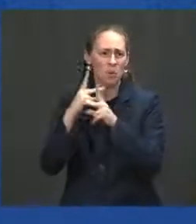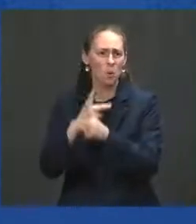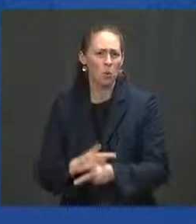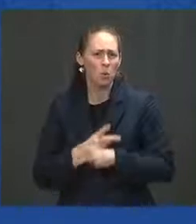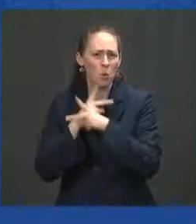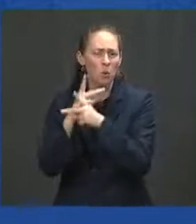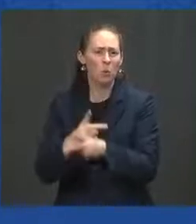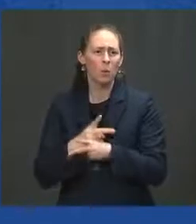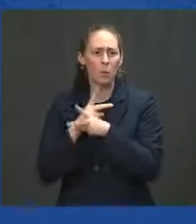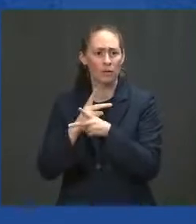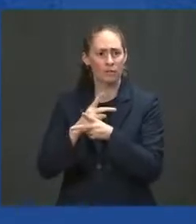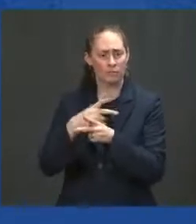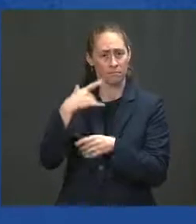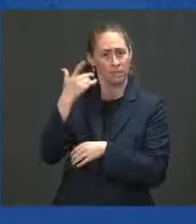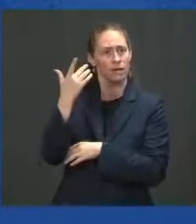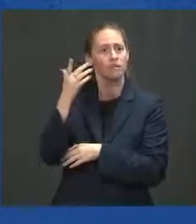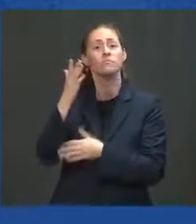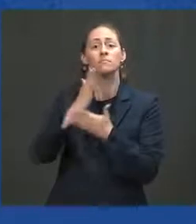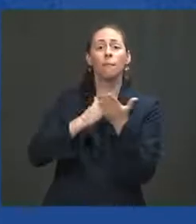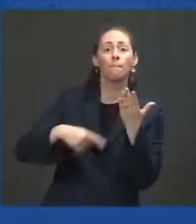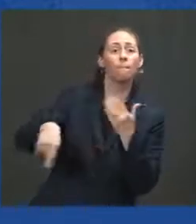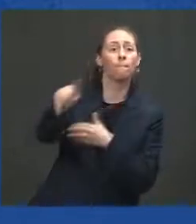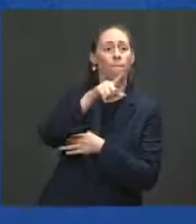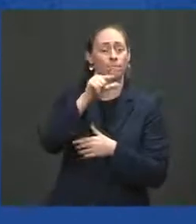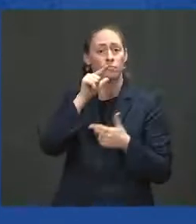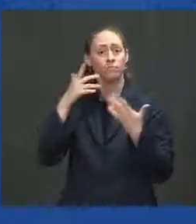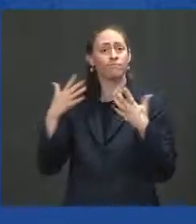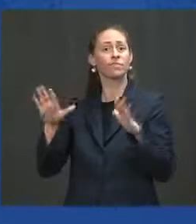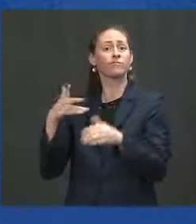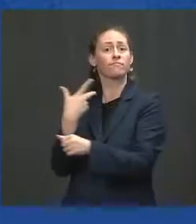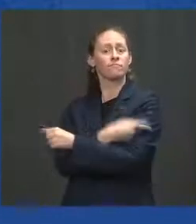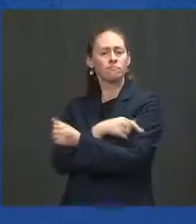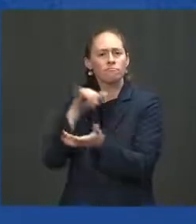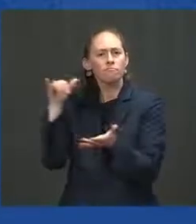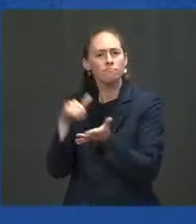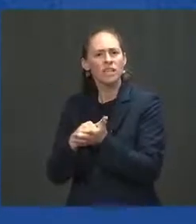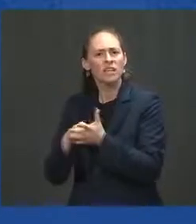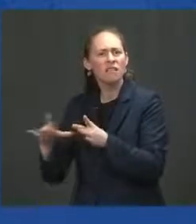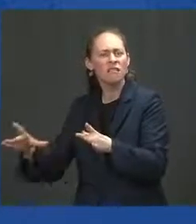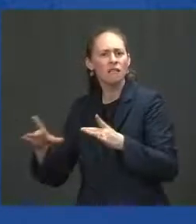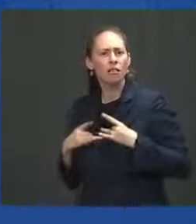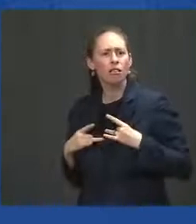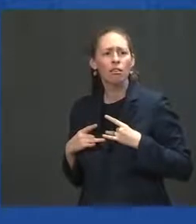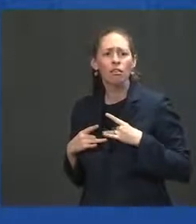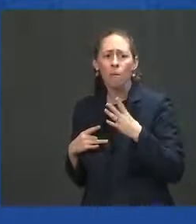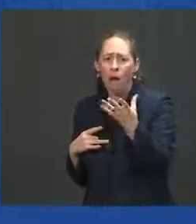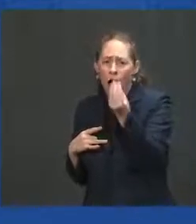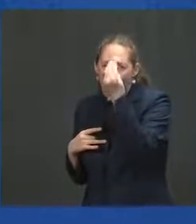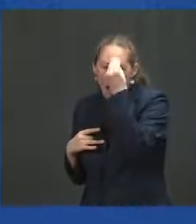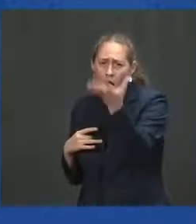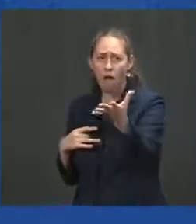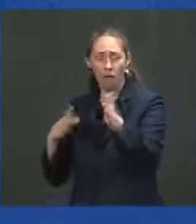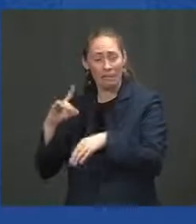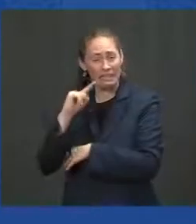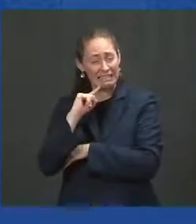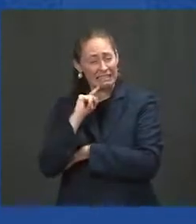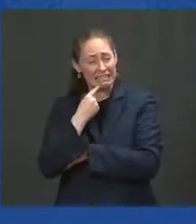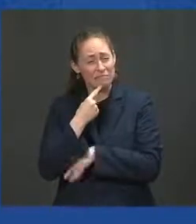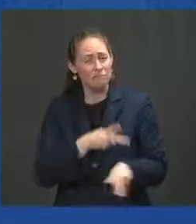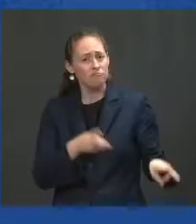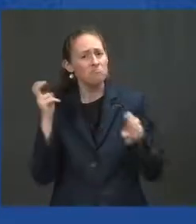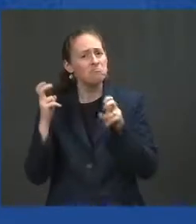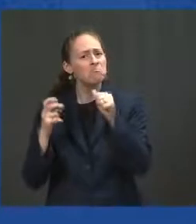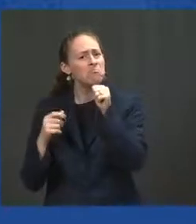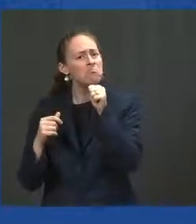but they are far less common than unvaccinated people getting COVID-19. And most importantly, their conditions are far less